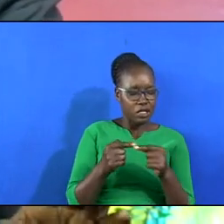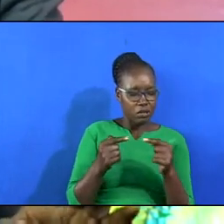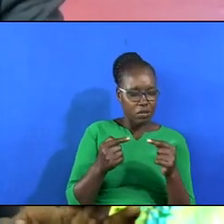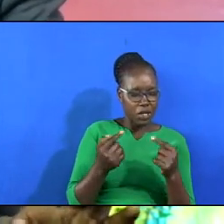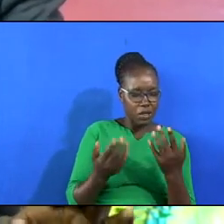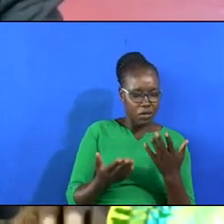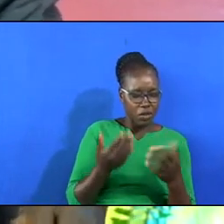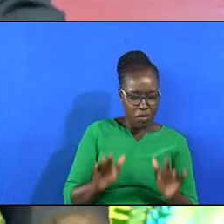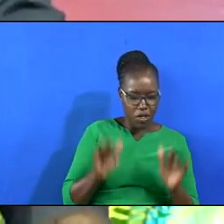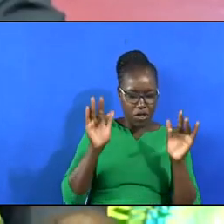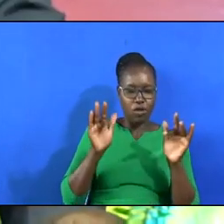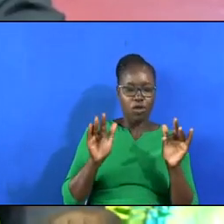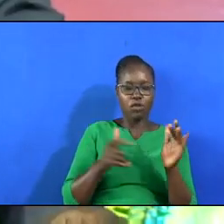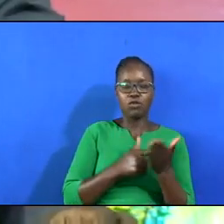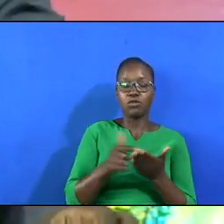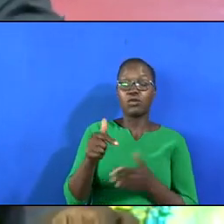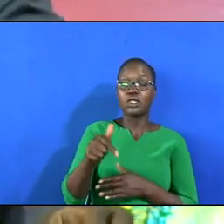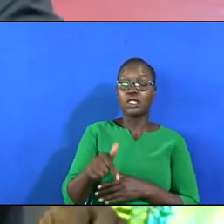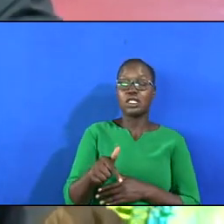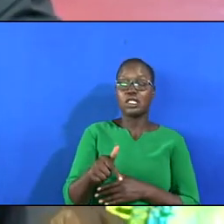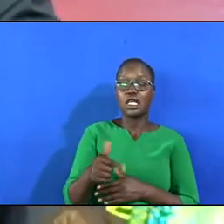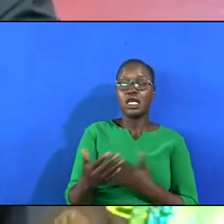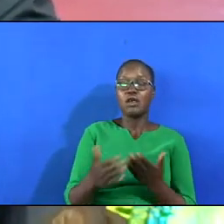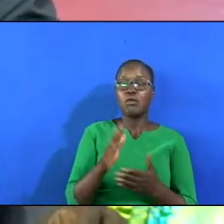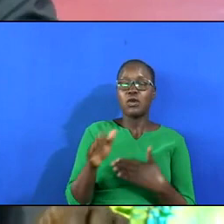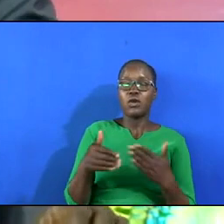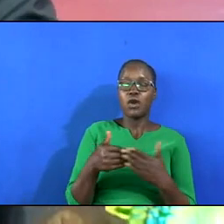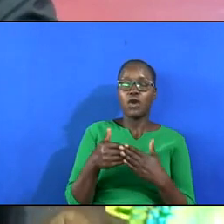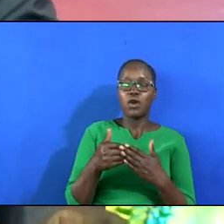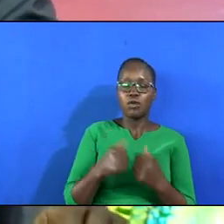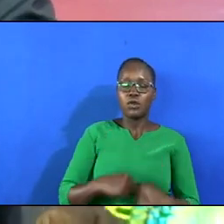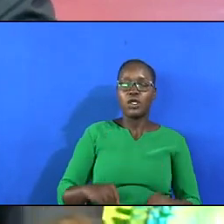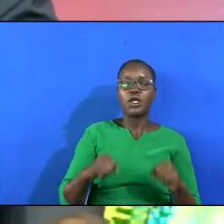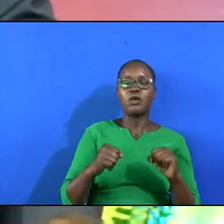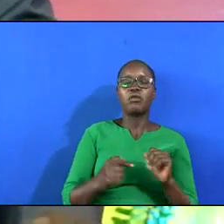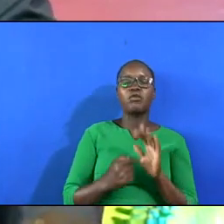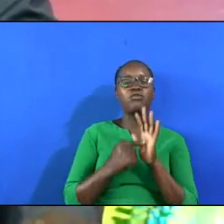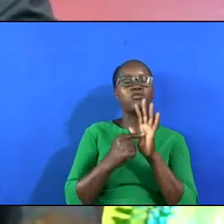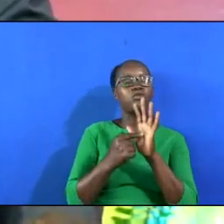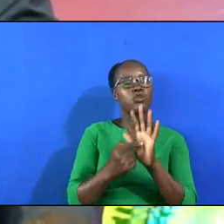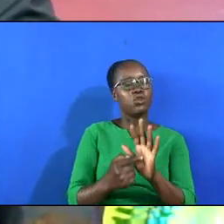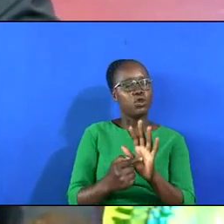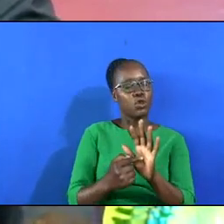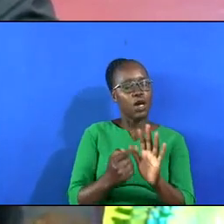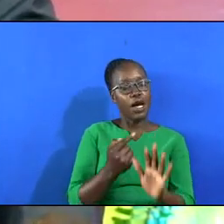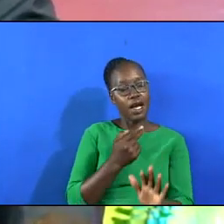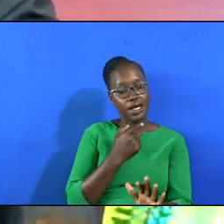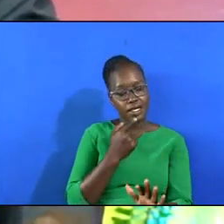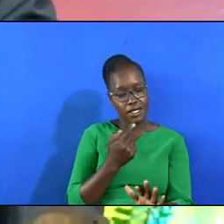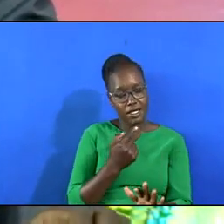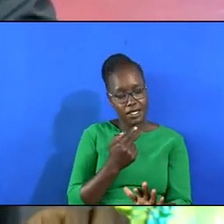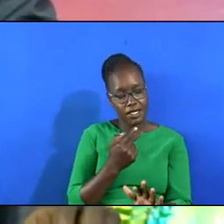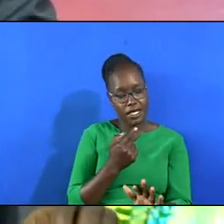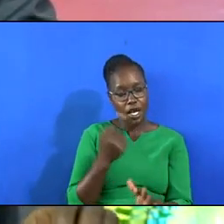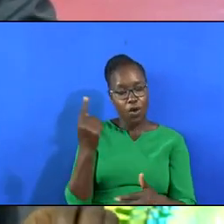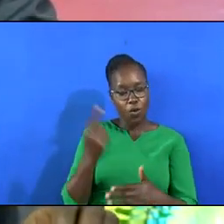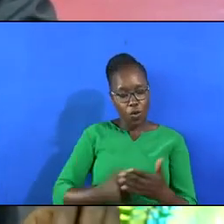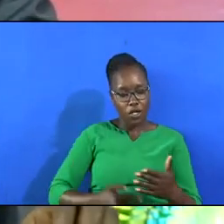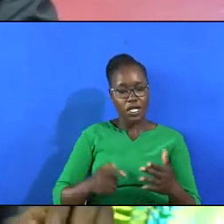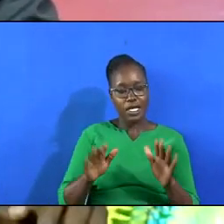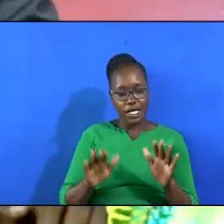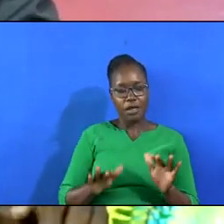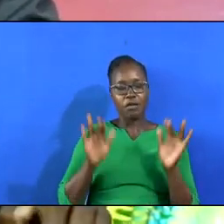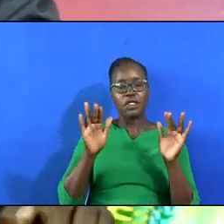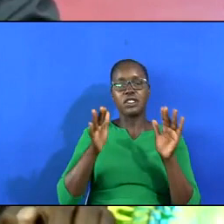you work a miracle May we all be able to shout and say What an amazing